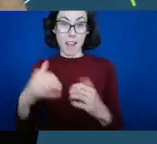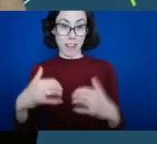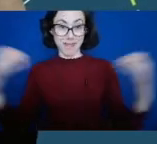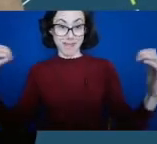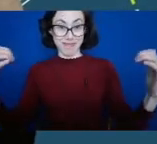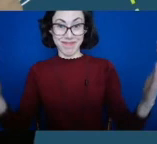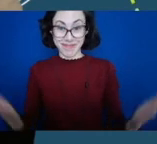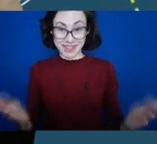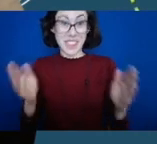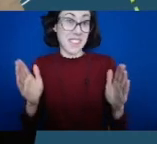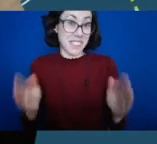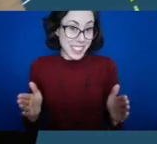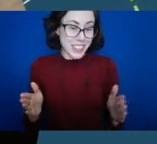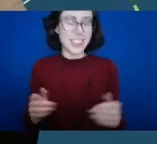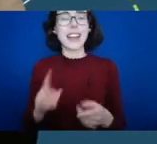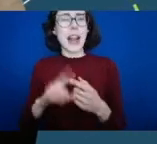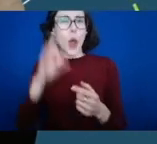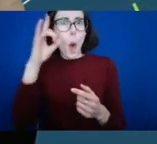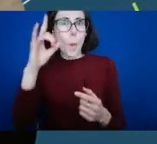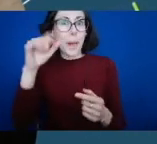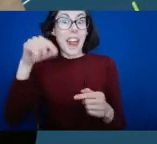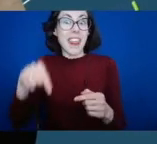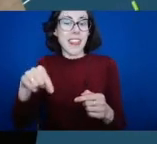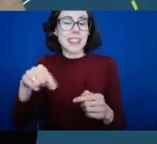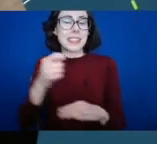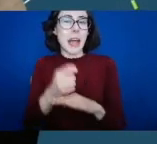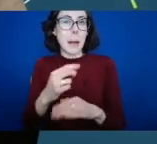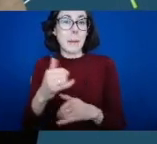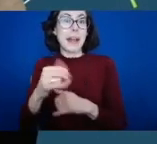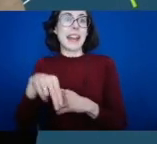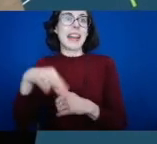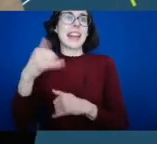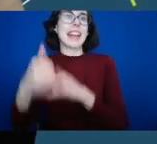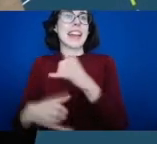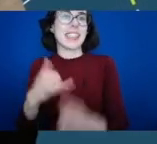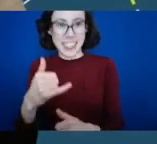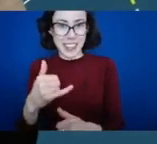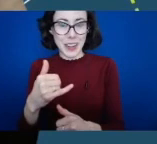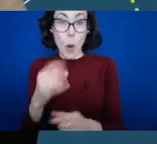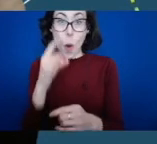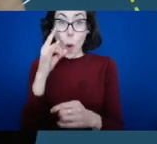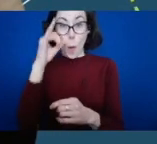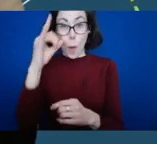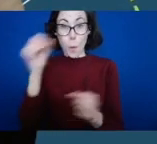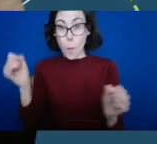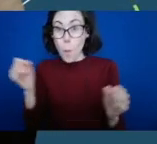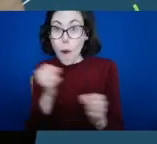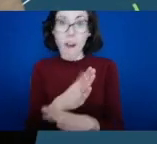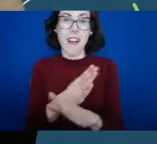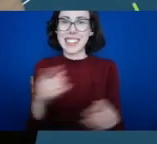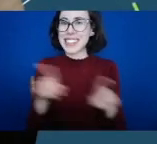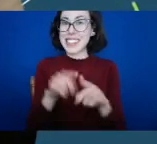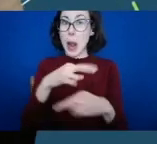And I also hope that this time next year, most of us, although obviously not all of us, will be in the same room talking about a year that provided quite fewer